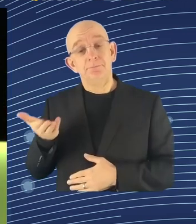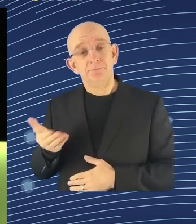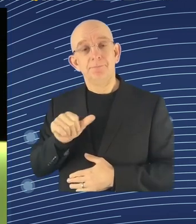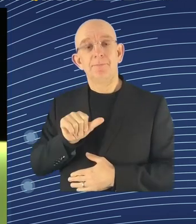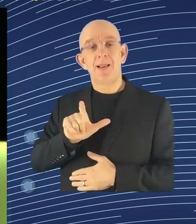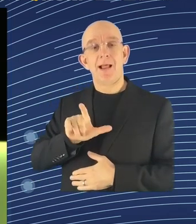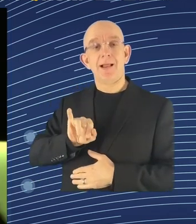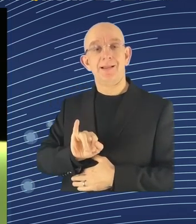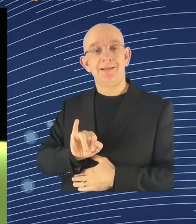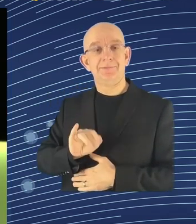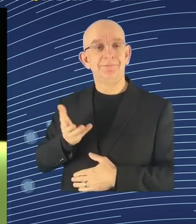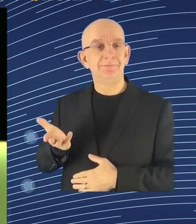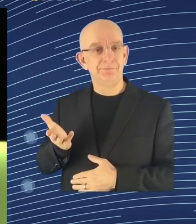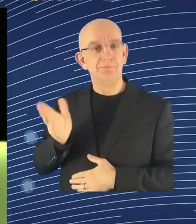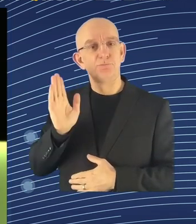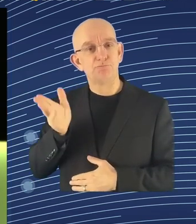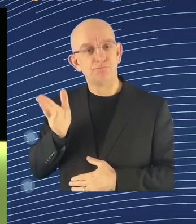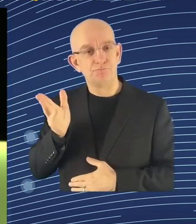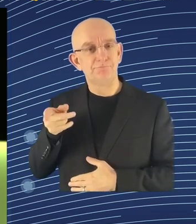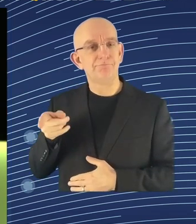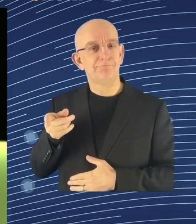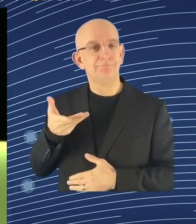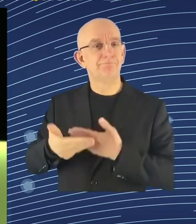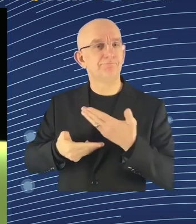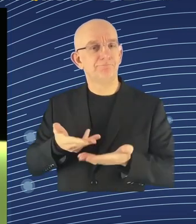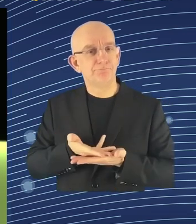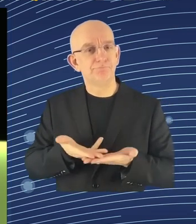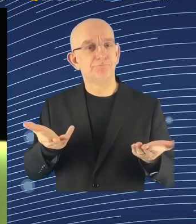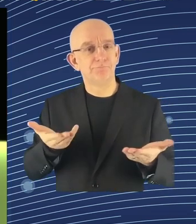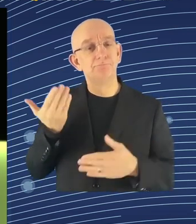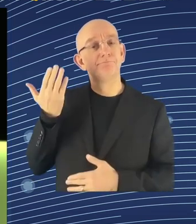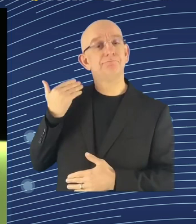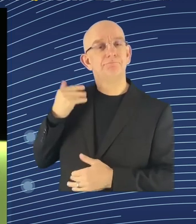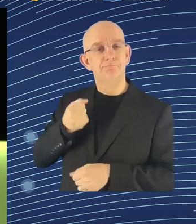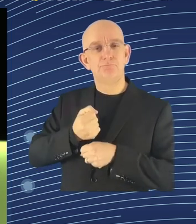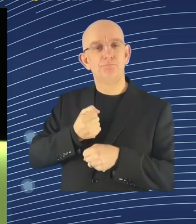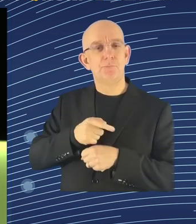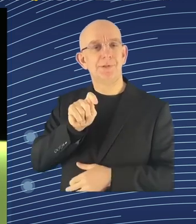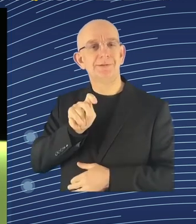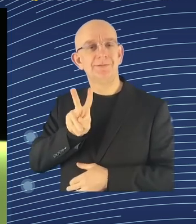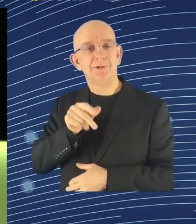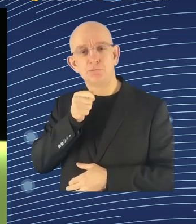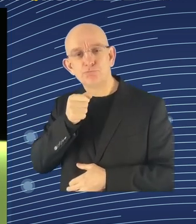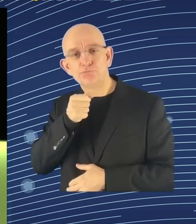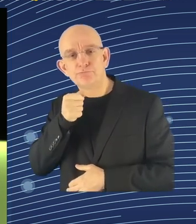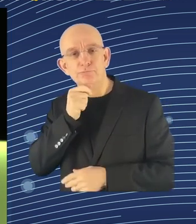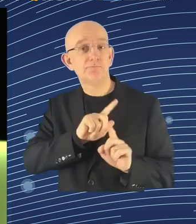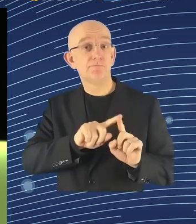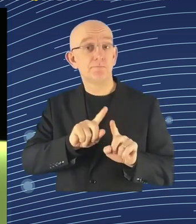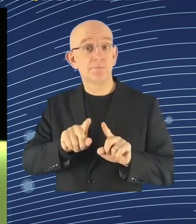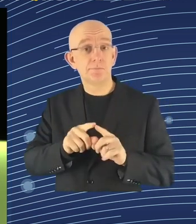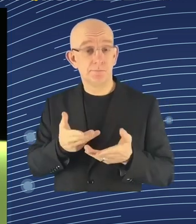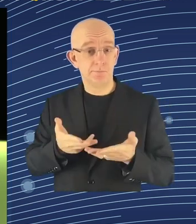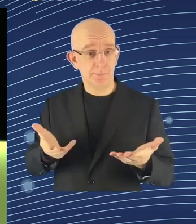for Associated Press, News, and Lecturer of Public Policy. It's a great pleasure to be with you. The event of today is taking place to the